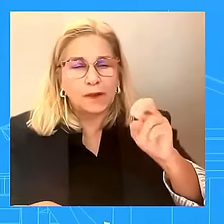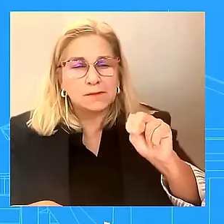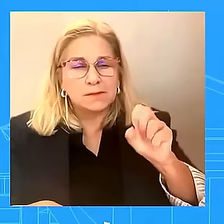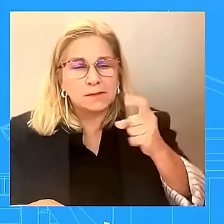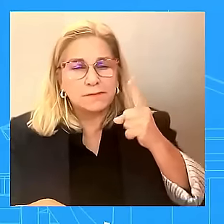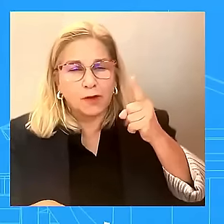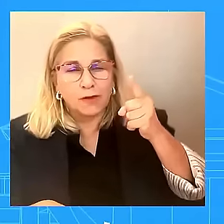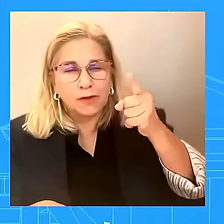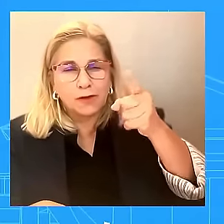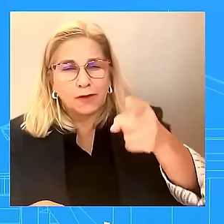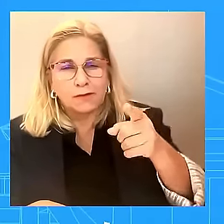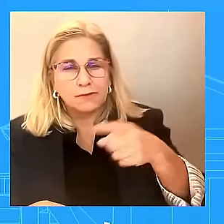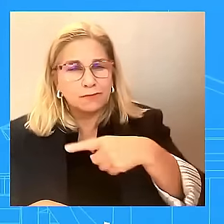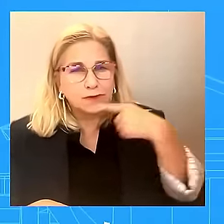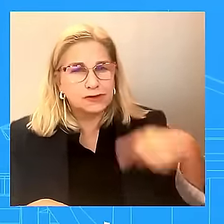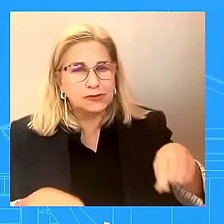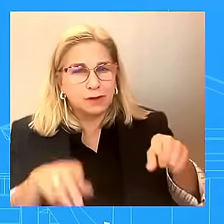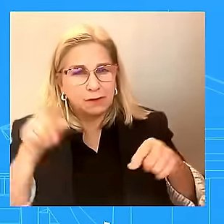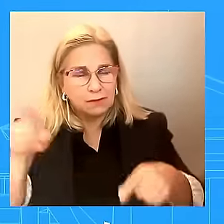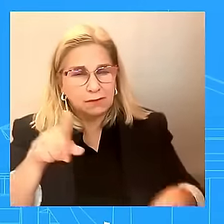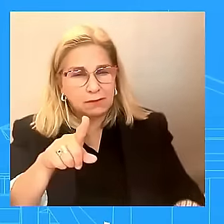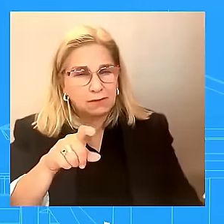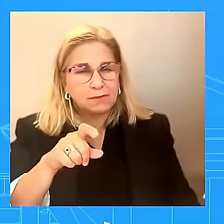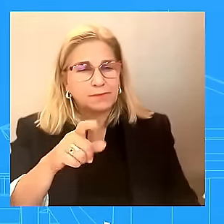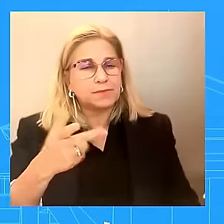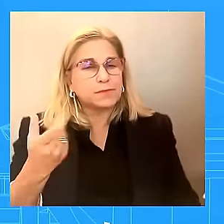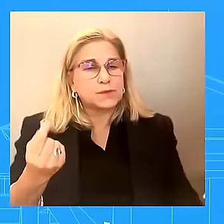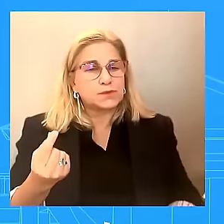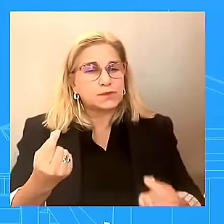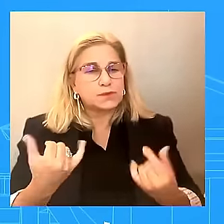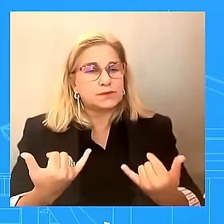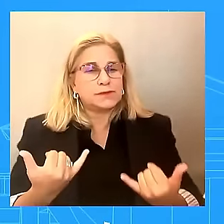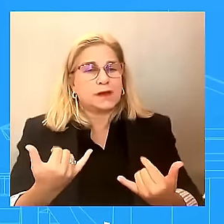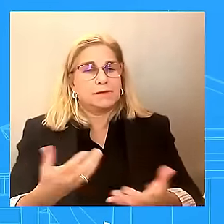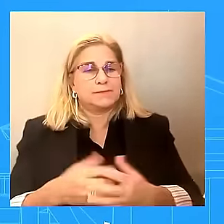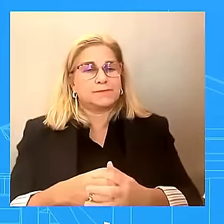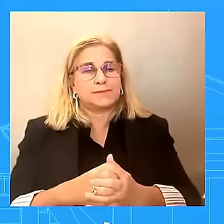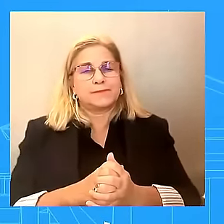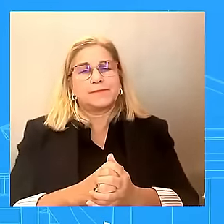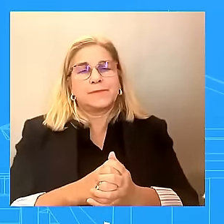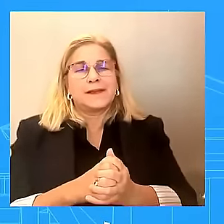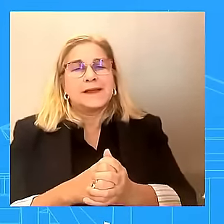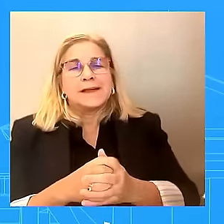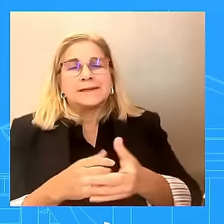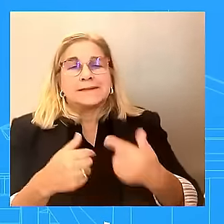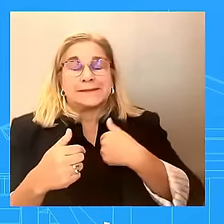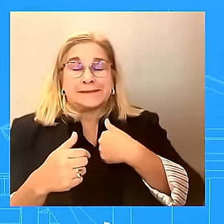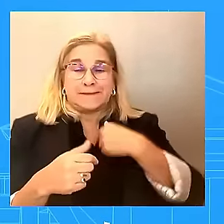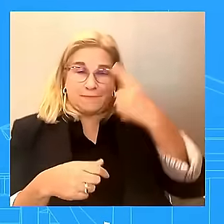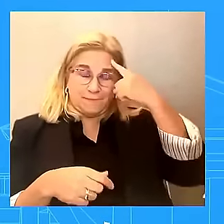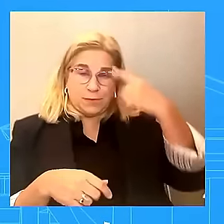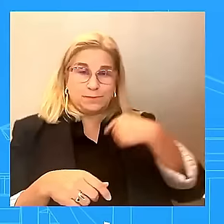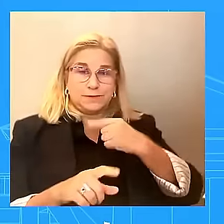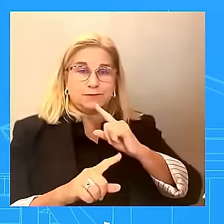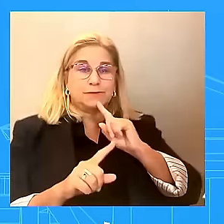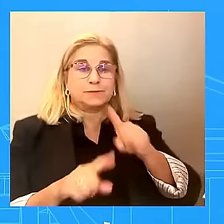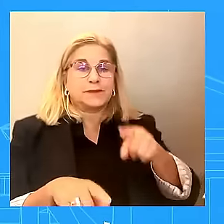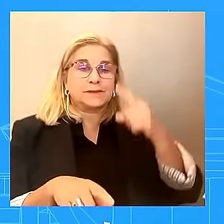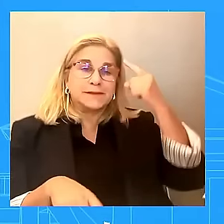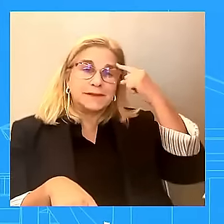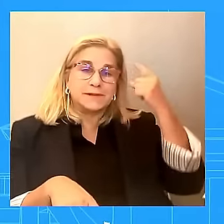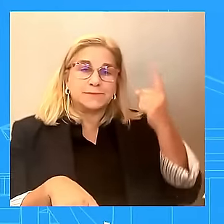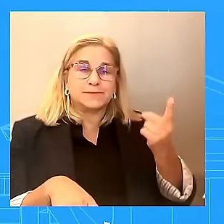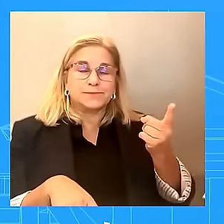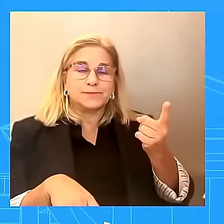I think we can expect that one of the conversations that